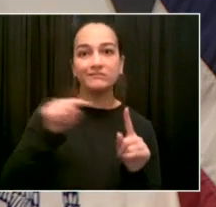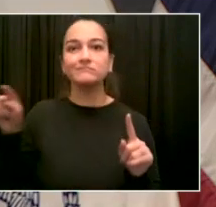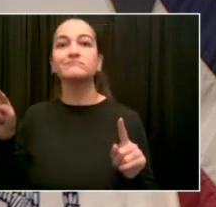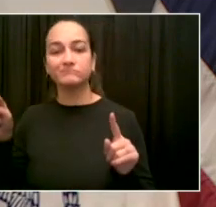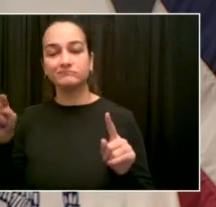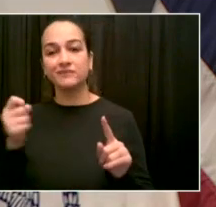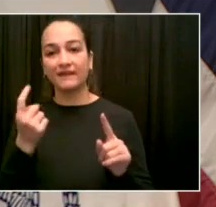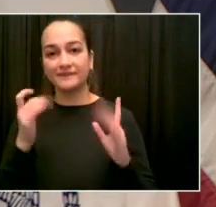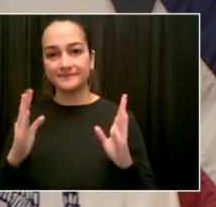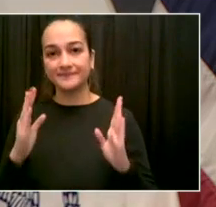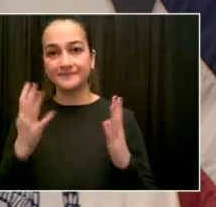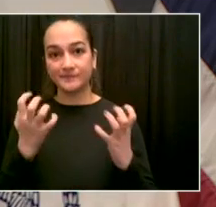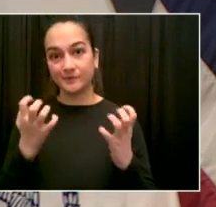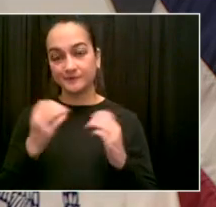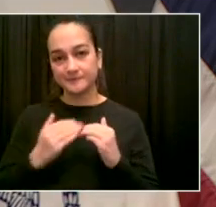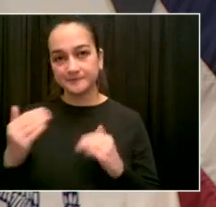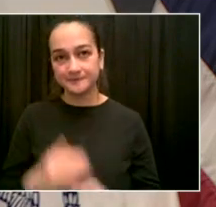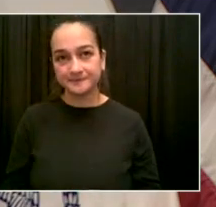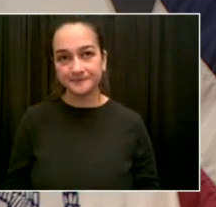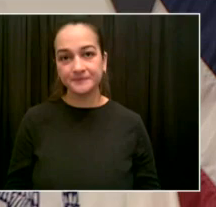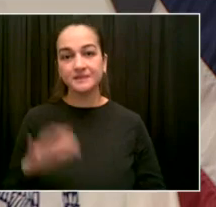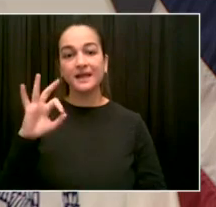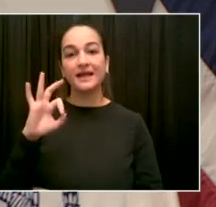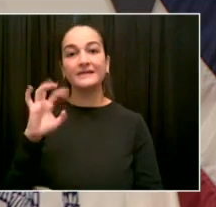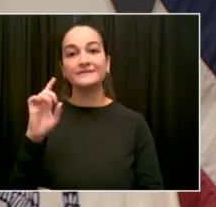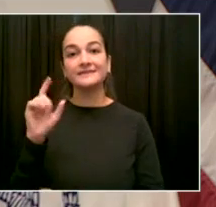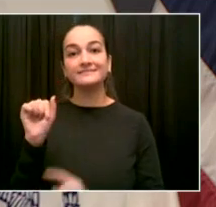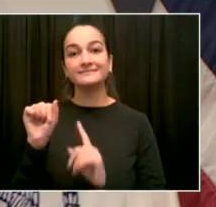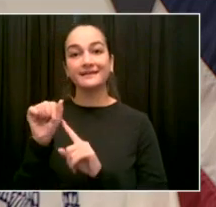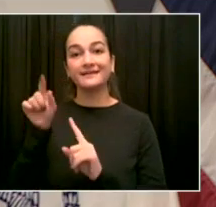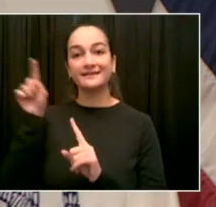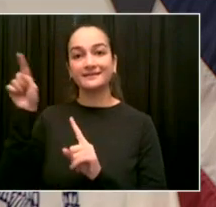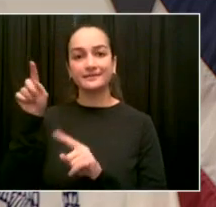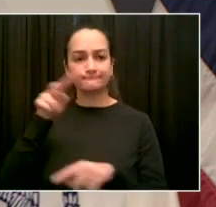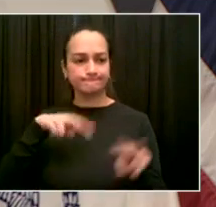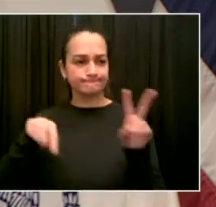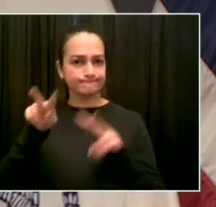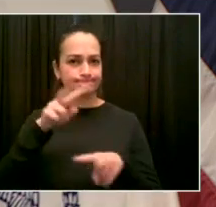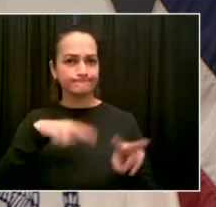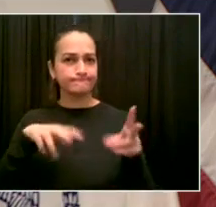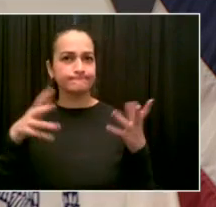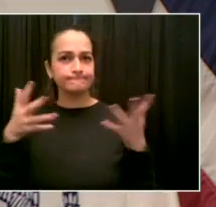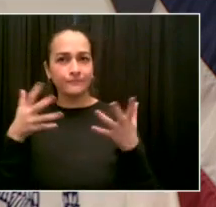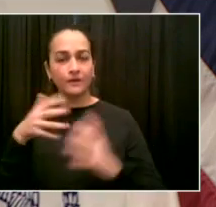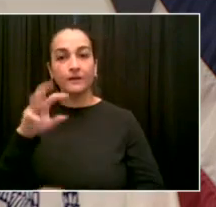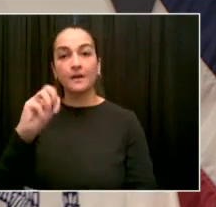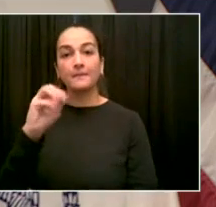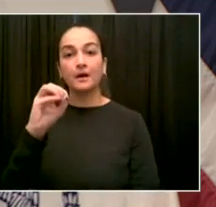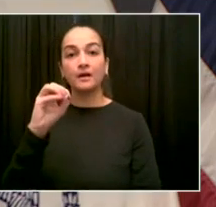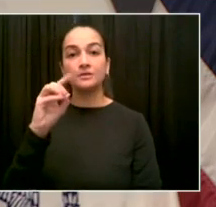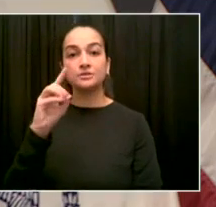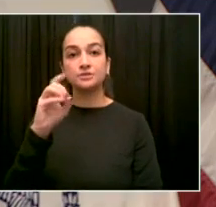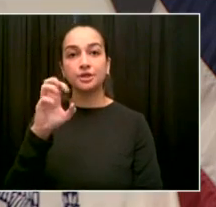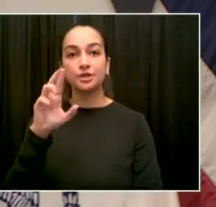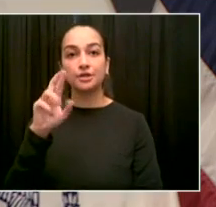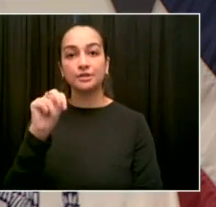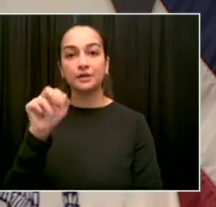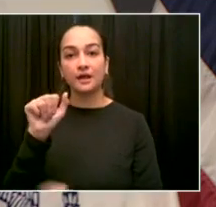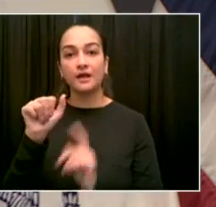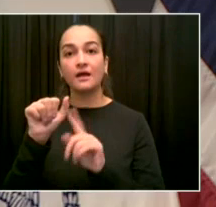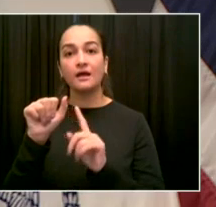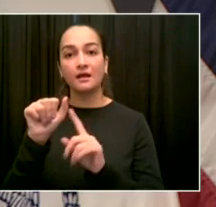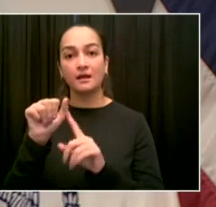that Moderna booster will be here very, very soon. And a reminder that right now folks who can get the booster are those who received